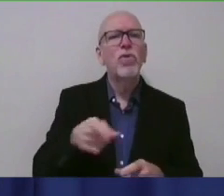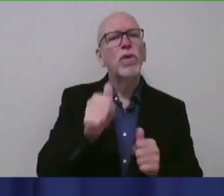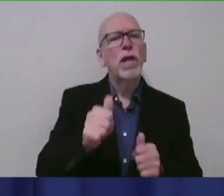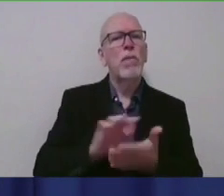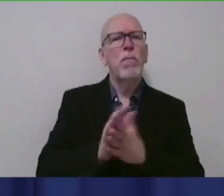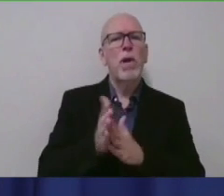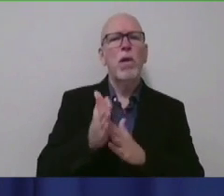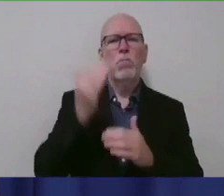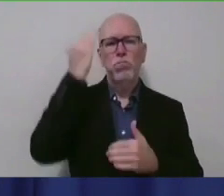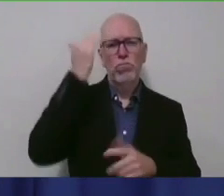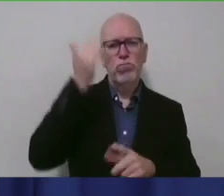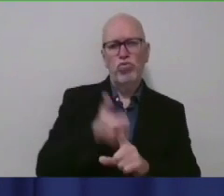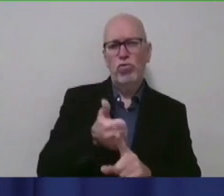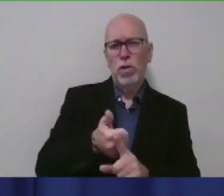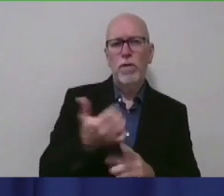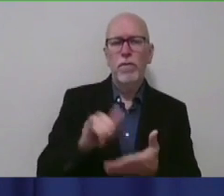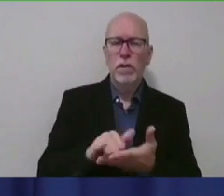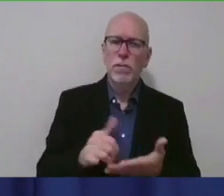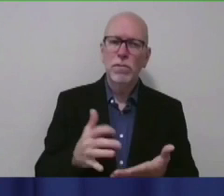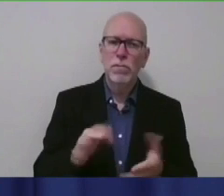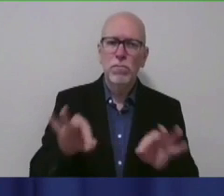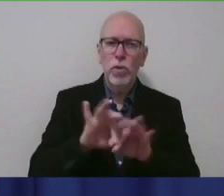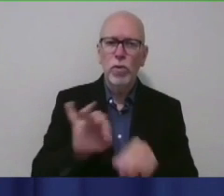is probably the most important thing to happen.